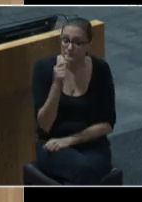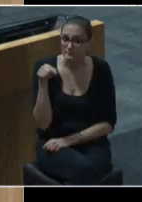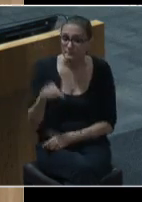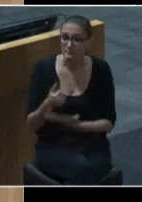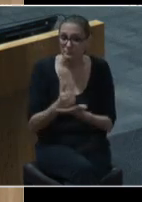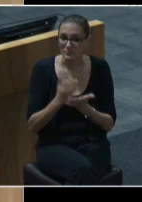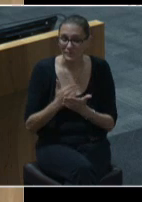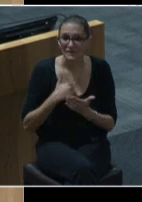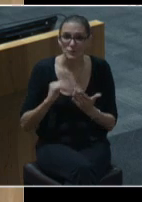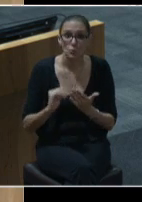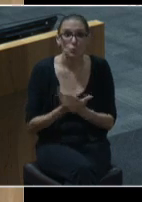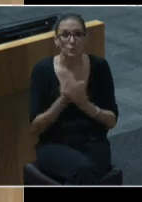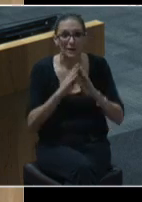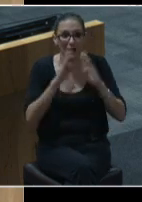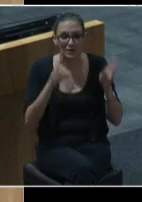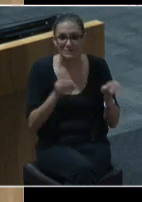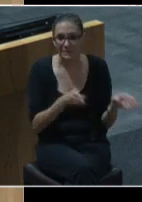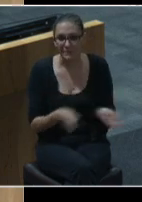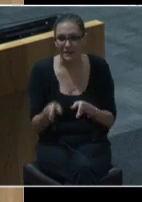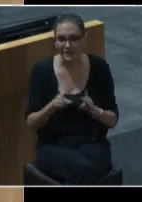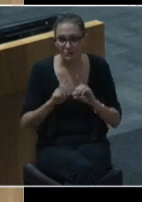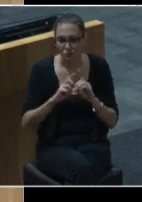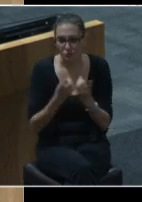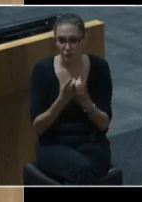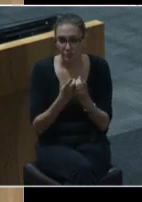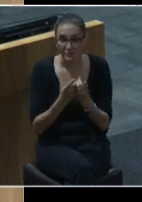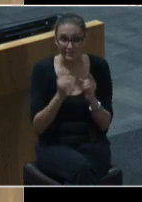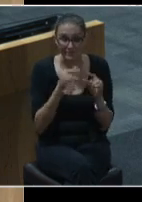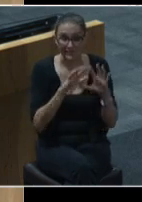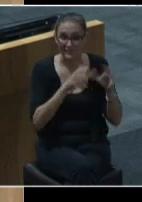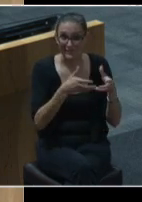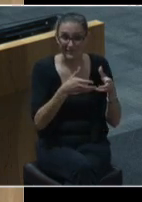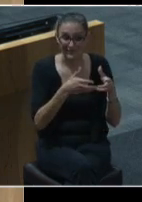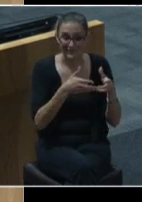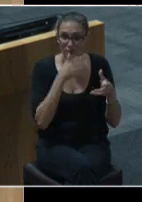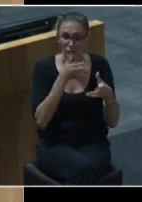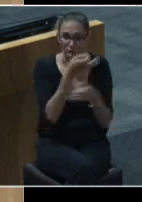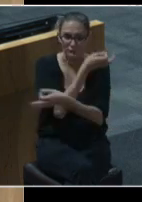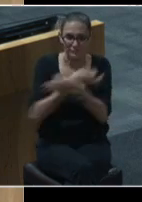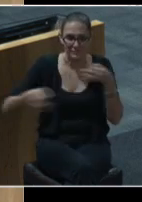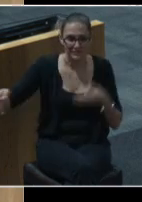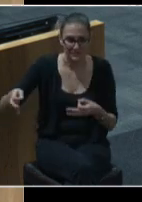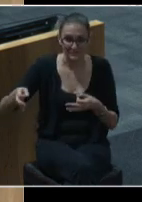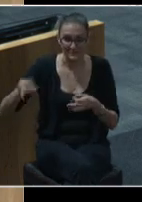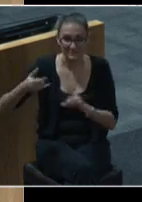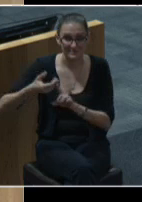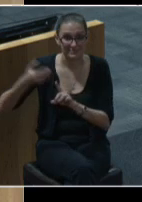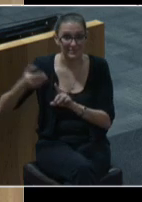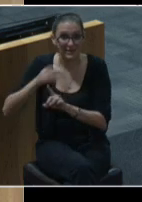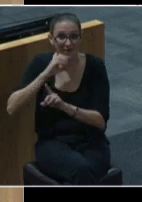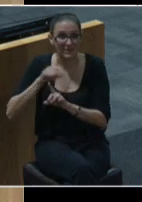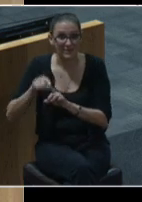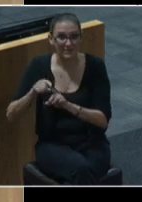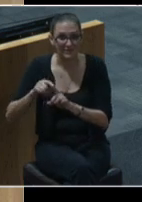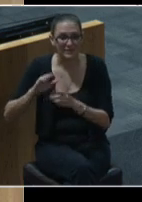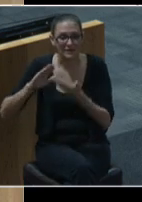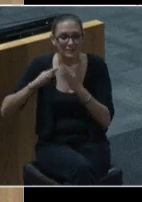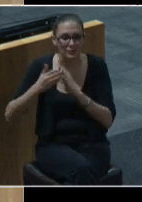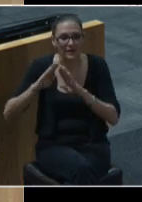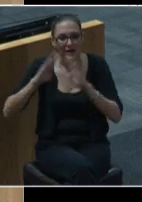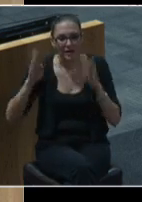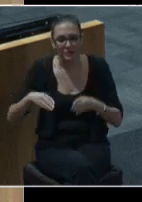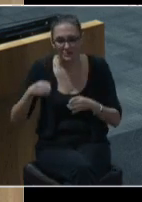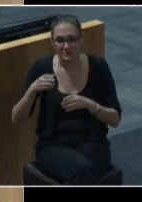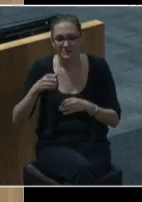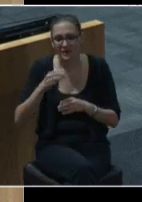new housing and planning department, replacing and approving upon the services previously provided by our neighborhood housing and community